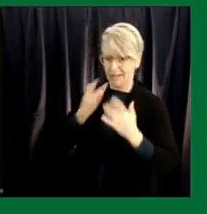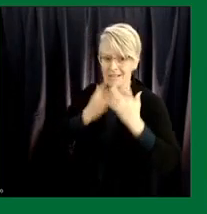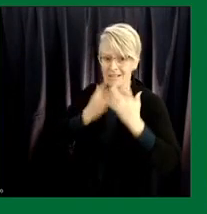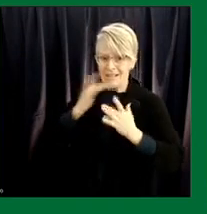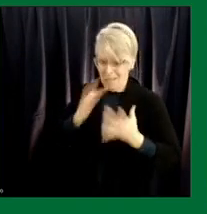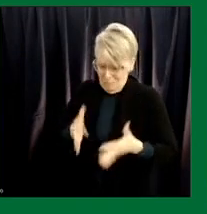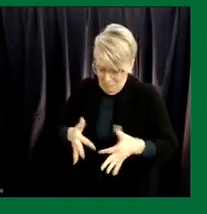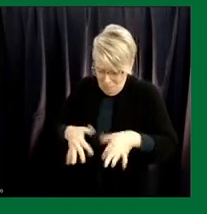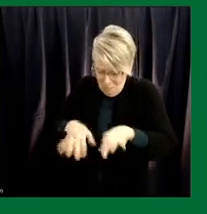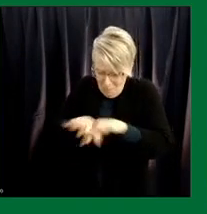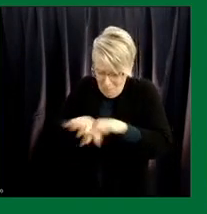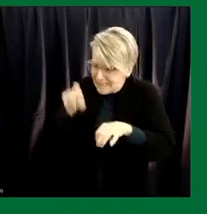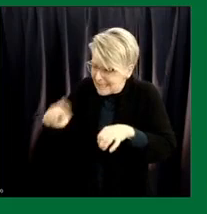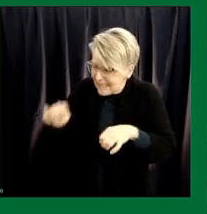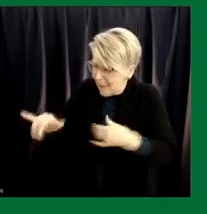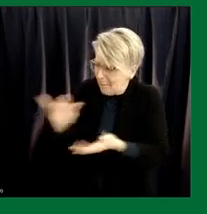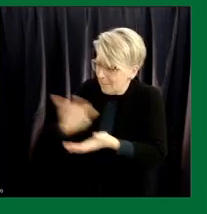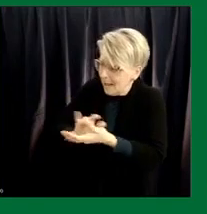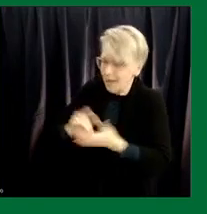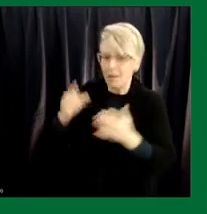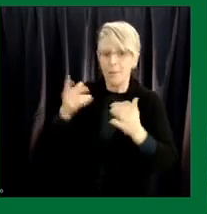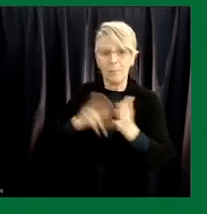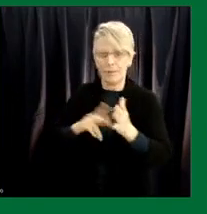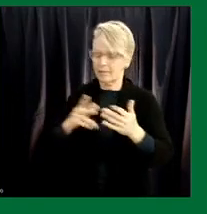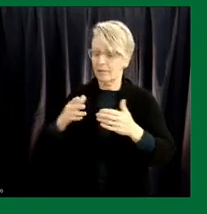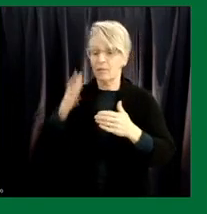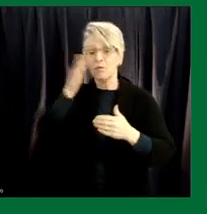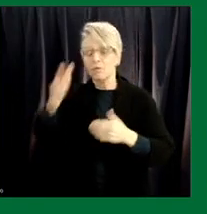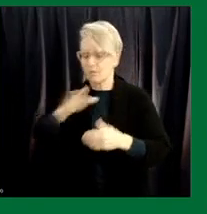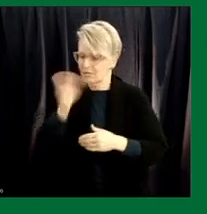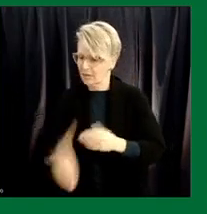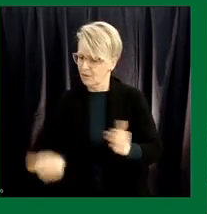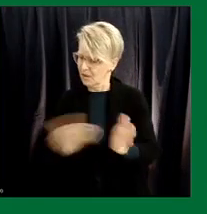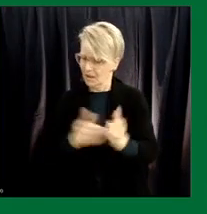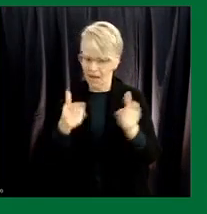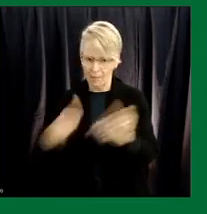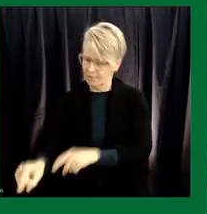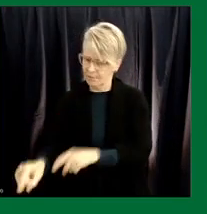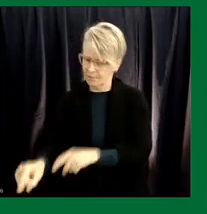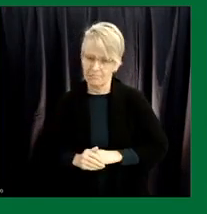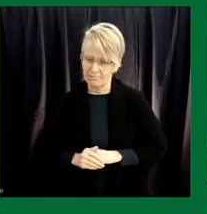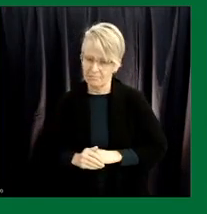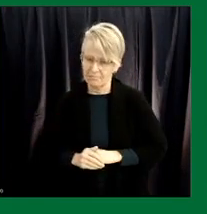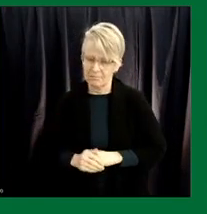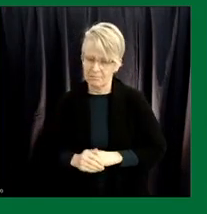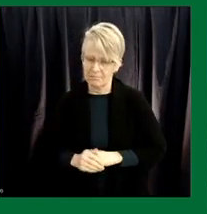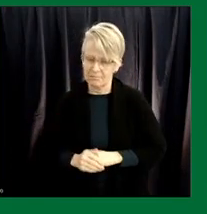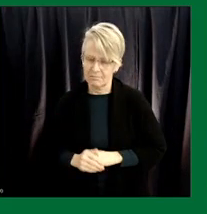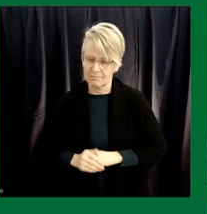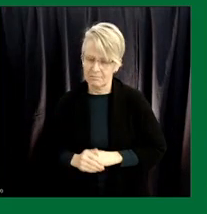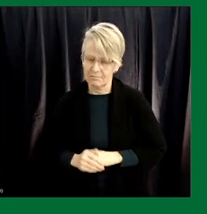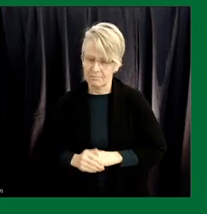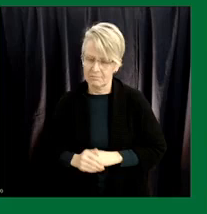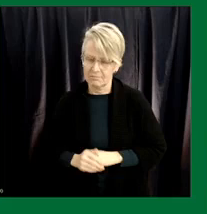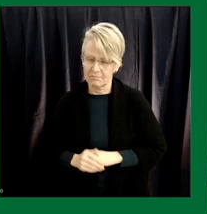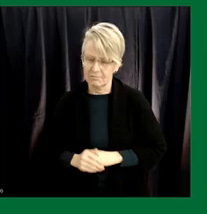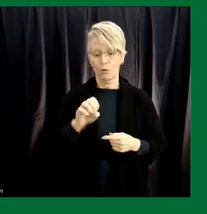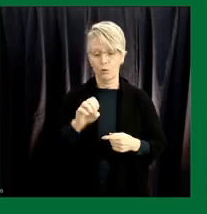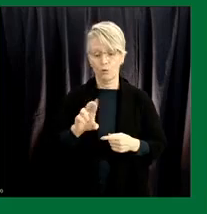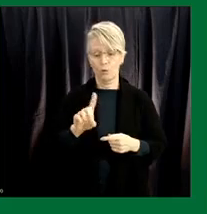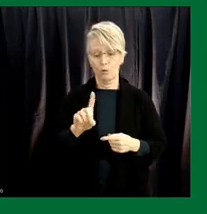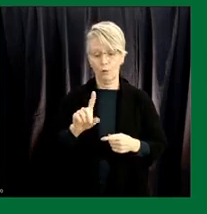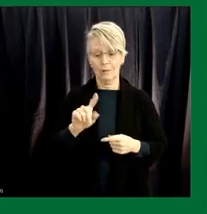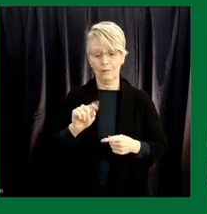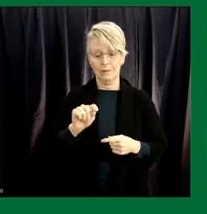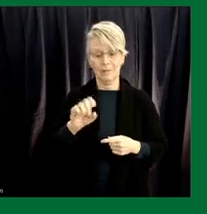in our lifetimes never happens again. Before I turn it over to Dr. Gertz I would just note that there are a few more cases of